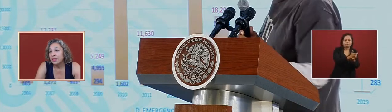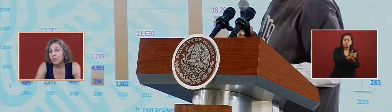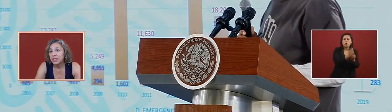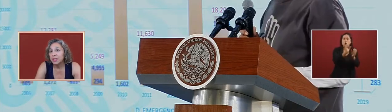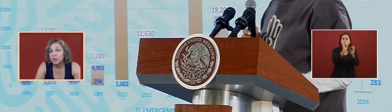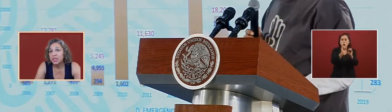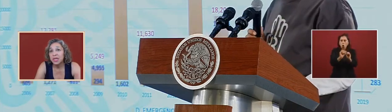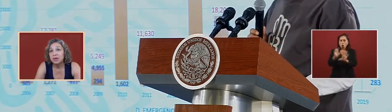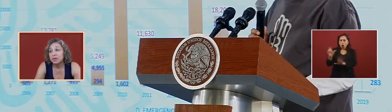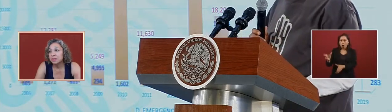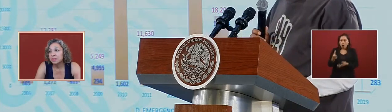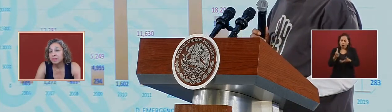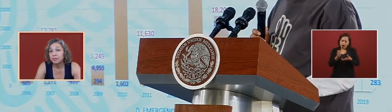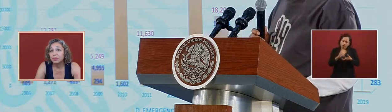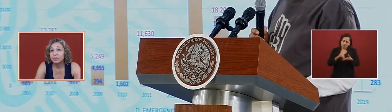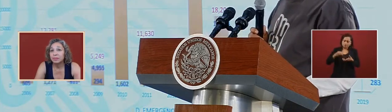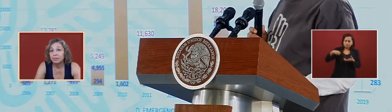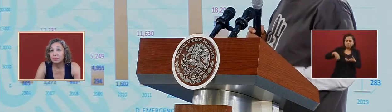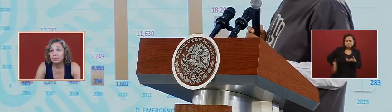and the rest they would steal